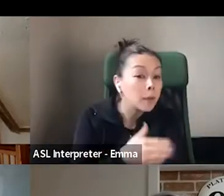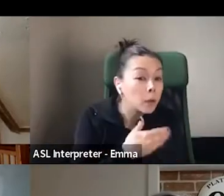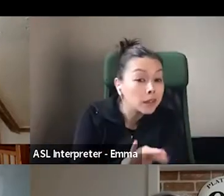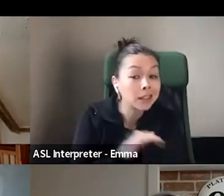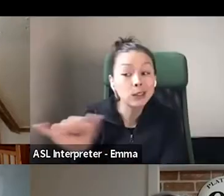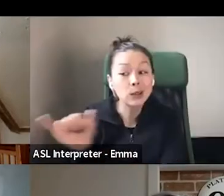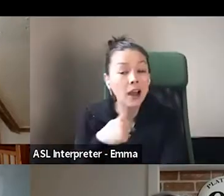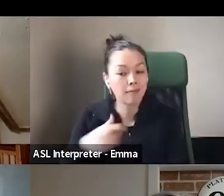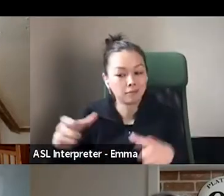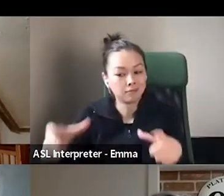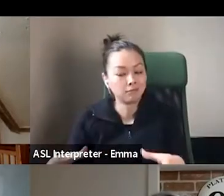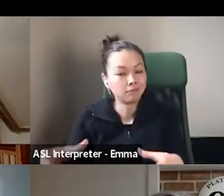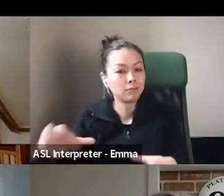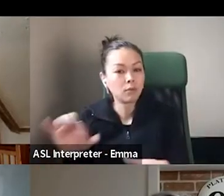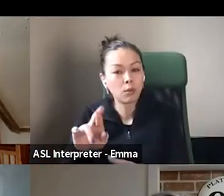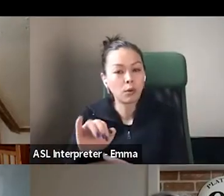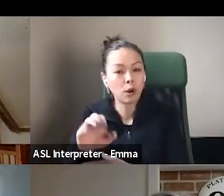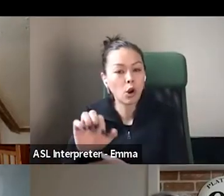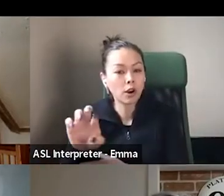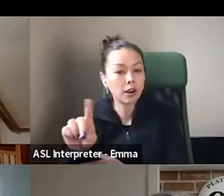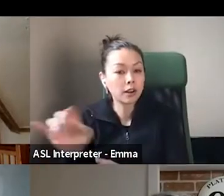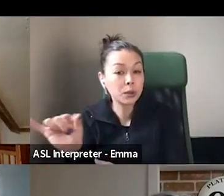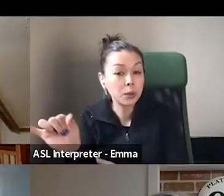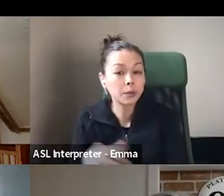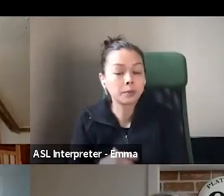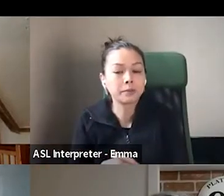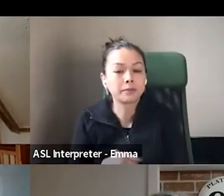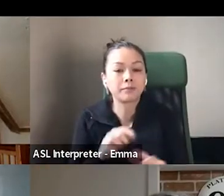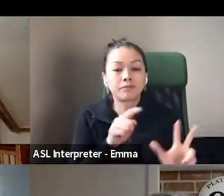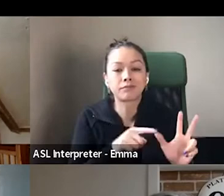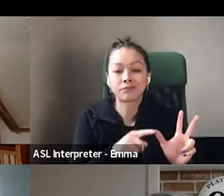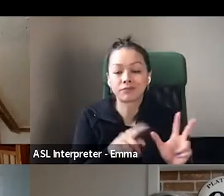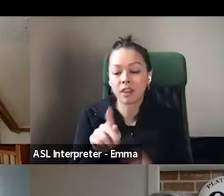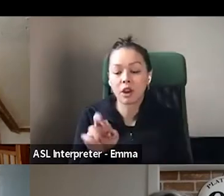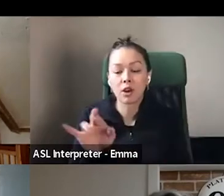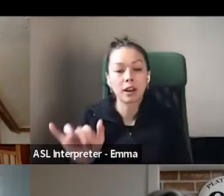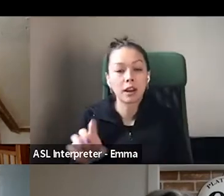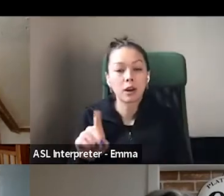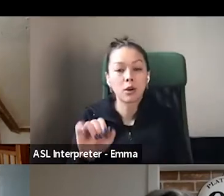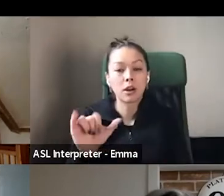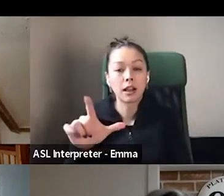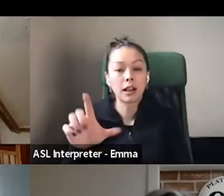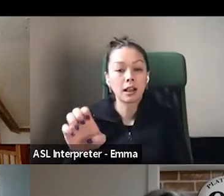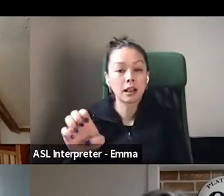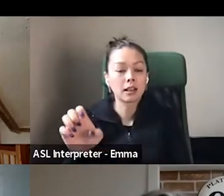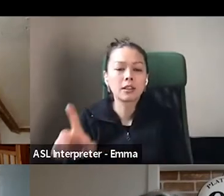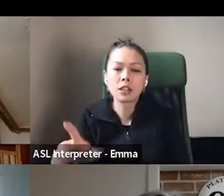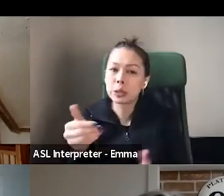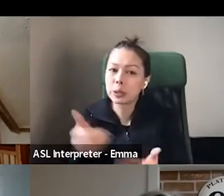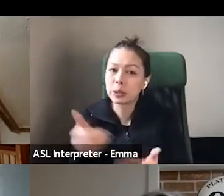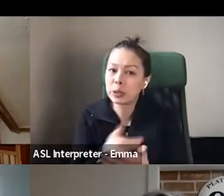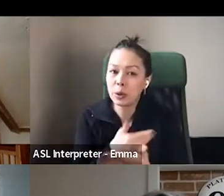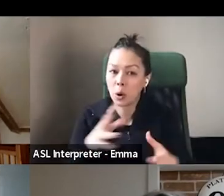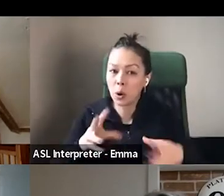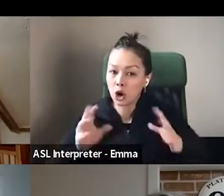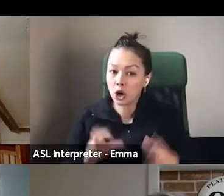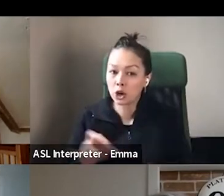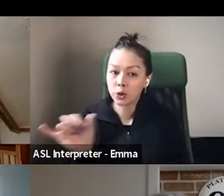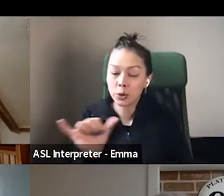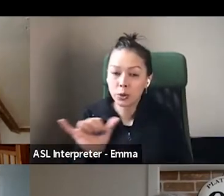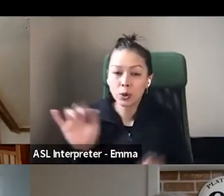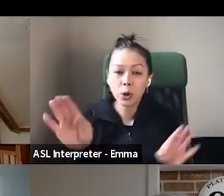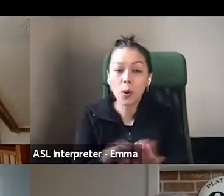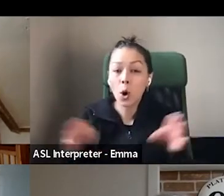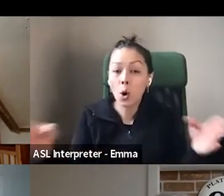Carrie Doyle is also brand new to the bookselling business, and opened her cute little bookshop on December 1st, 2021, in Cook Street Village in Victoria,